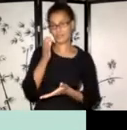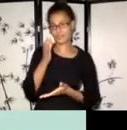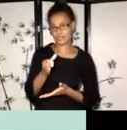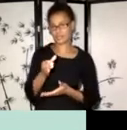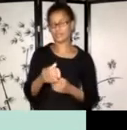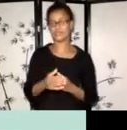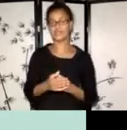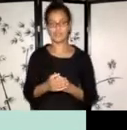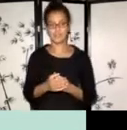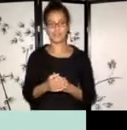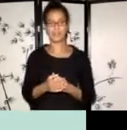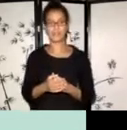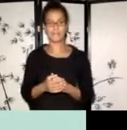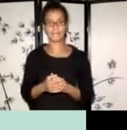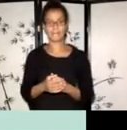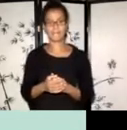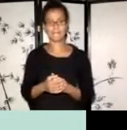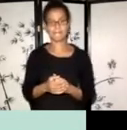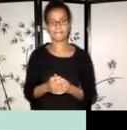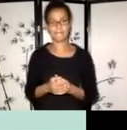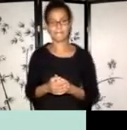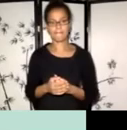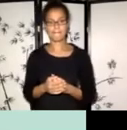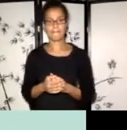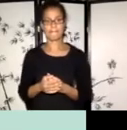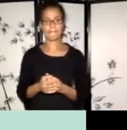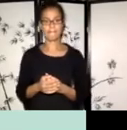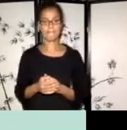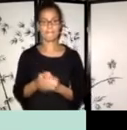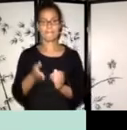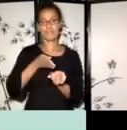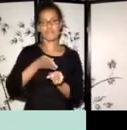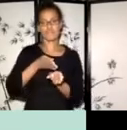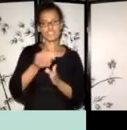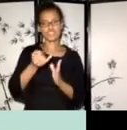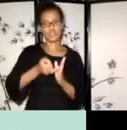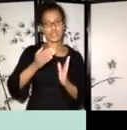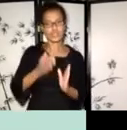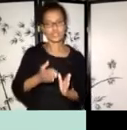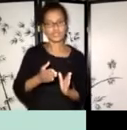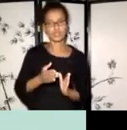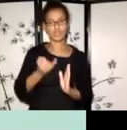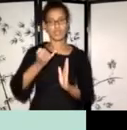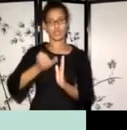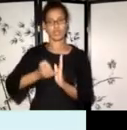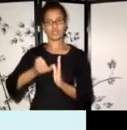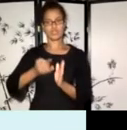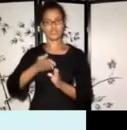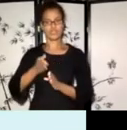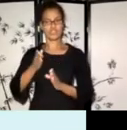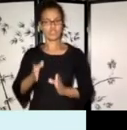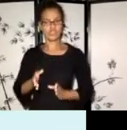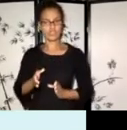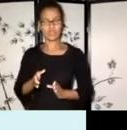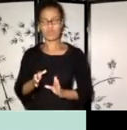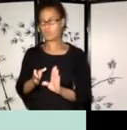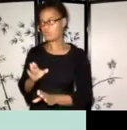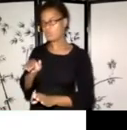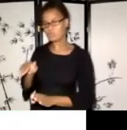So what do we mean by, um, professional artists or arts professionals? Oh, I think he skipped a slide.